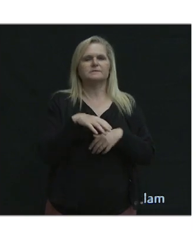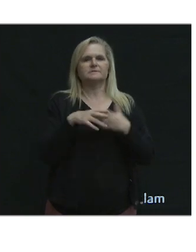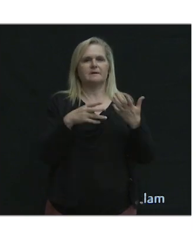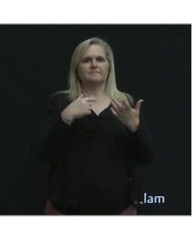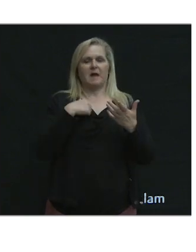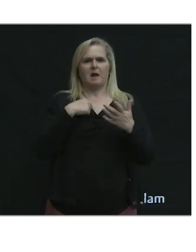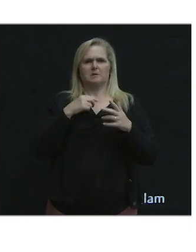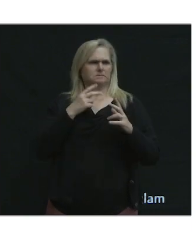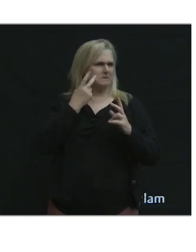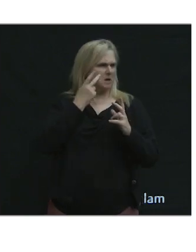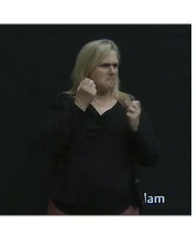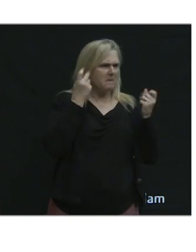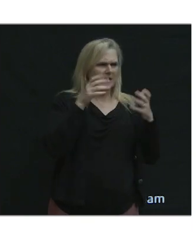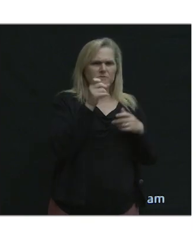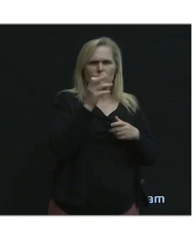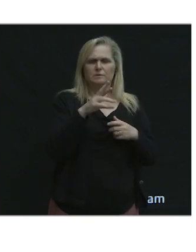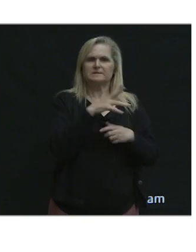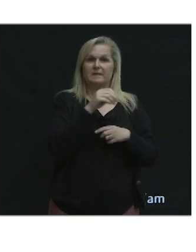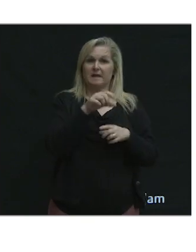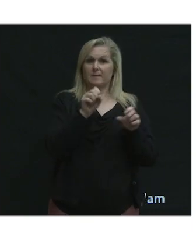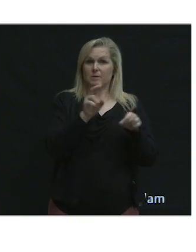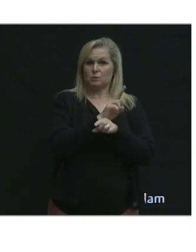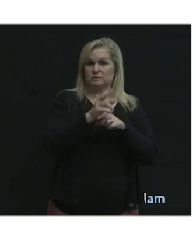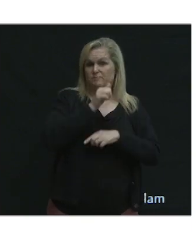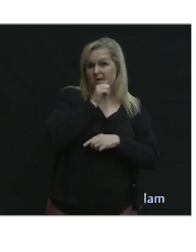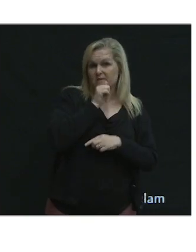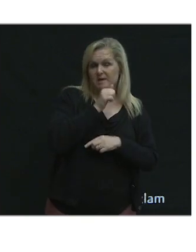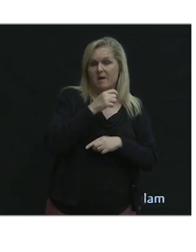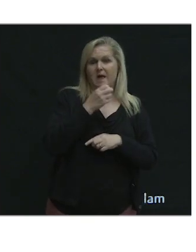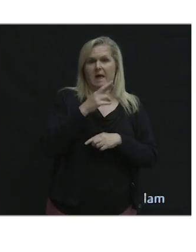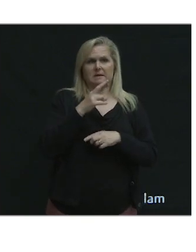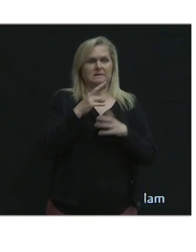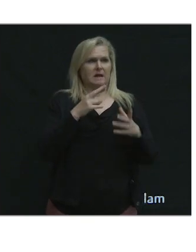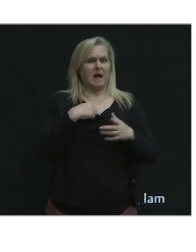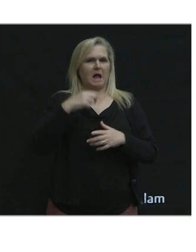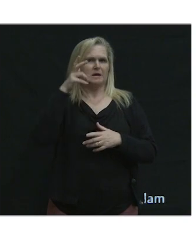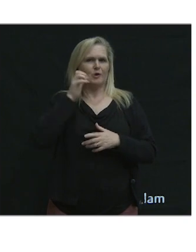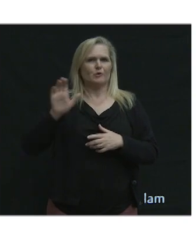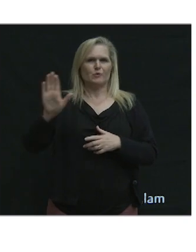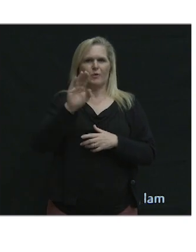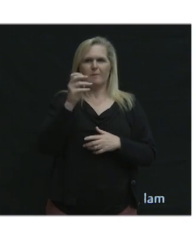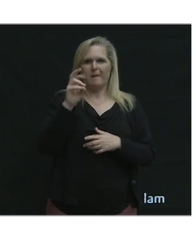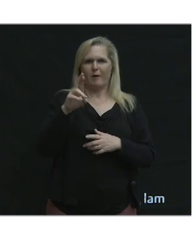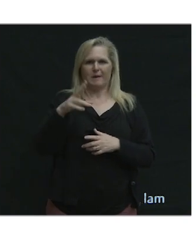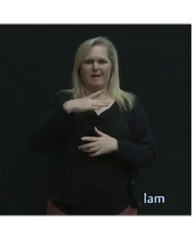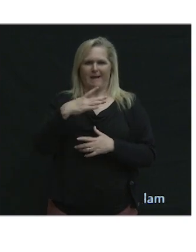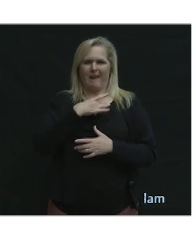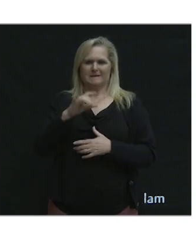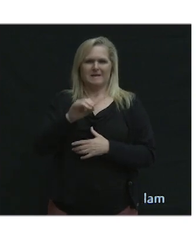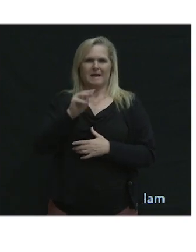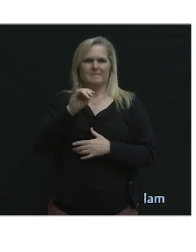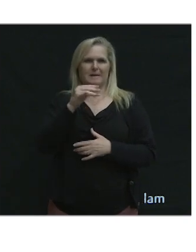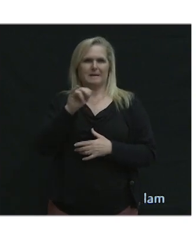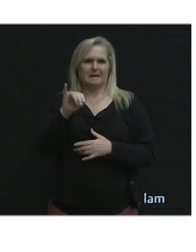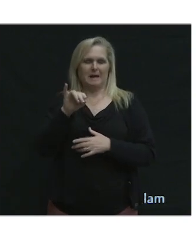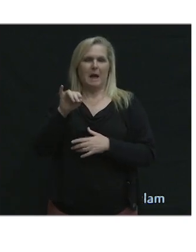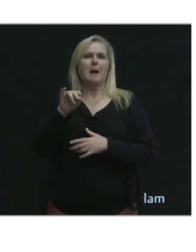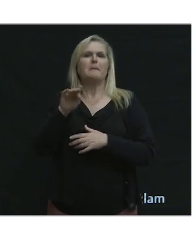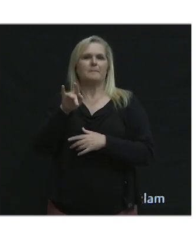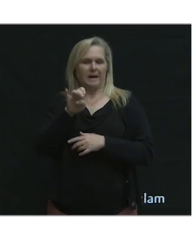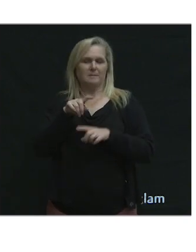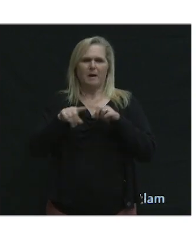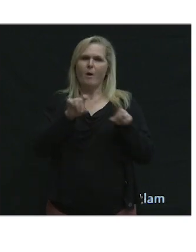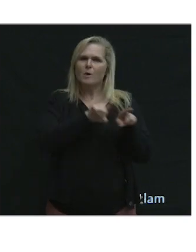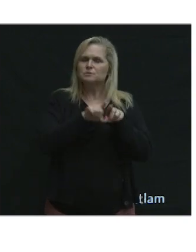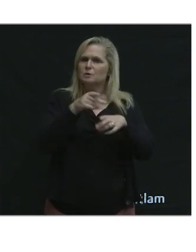Lake today. They can be used privately. I hear your mayor really likes to get around on an e-bike. But they can also be in a shared system,